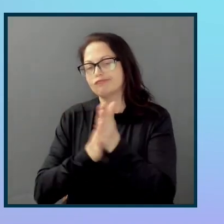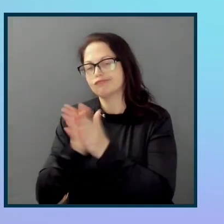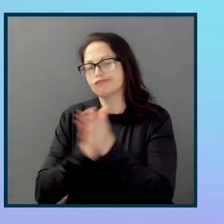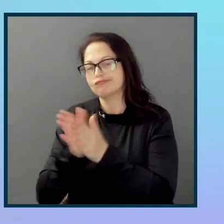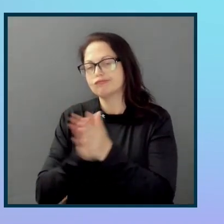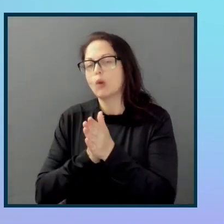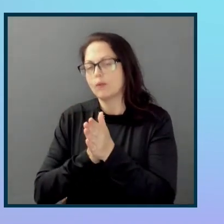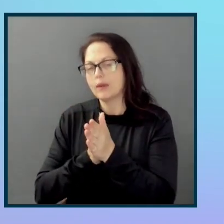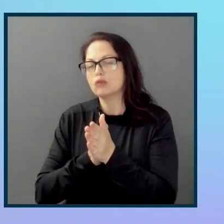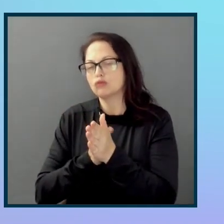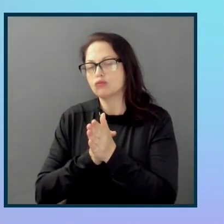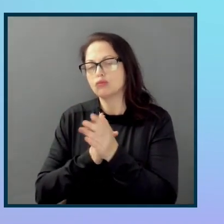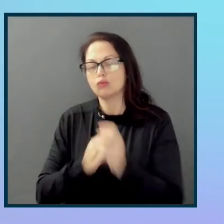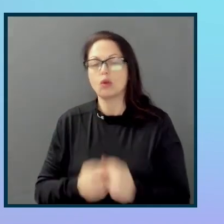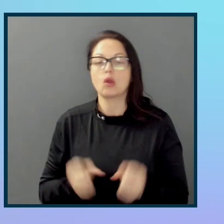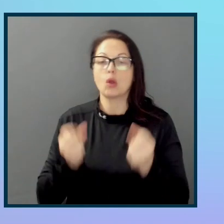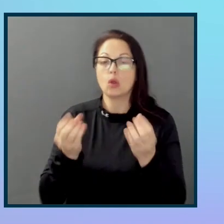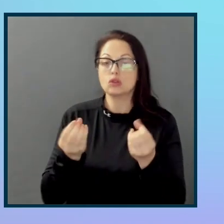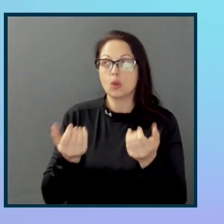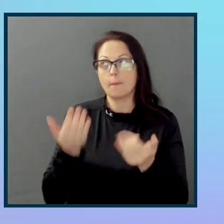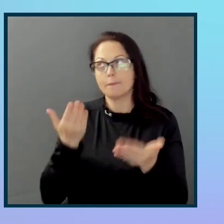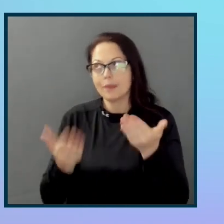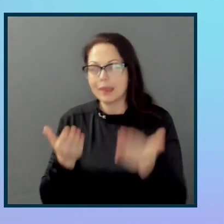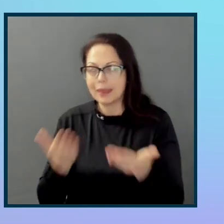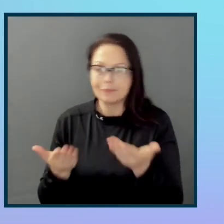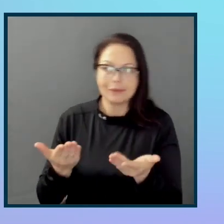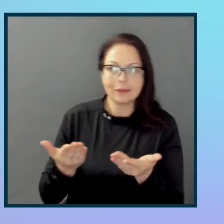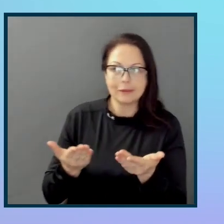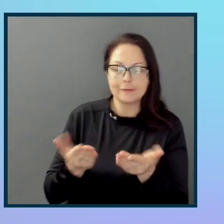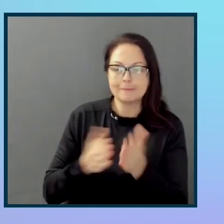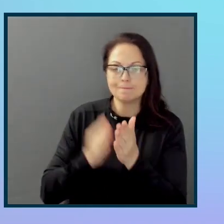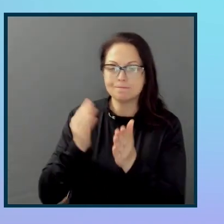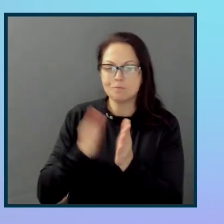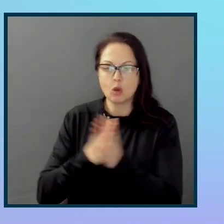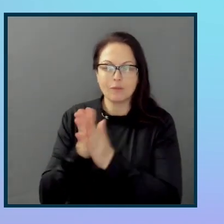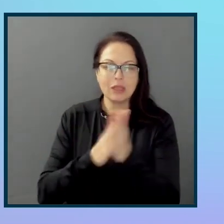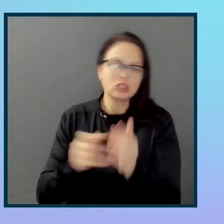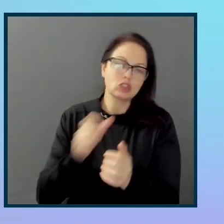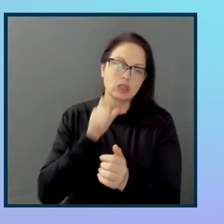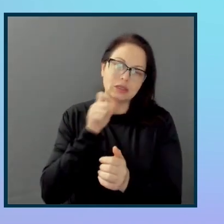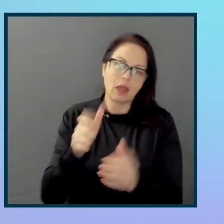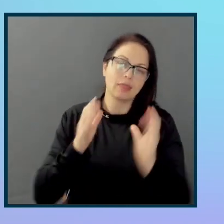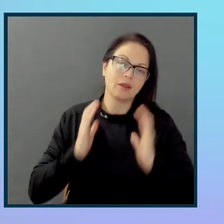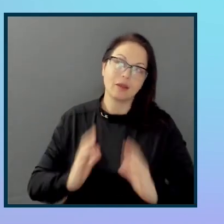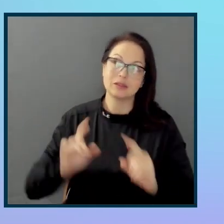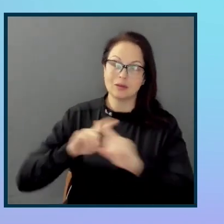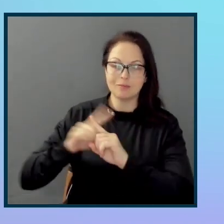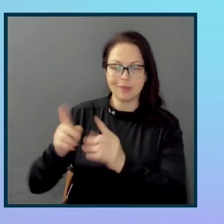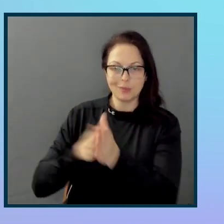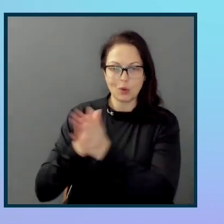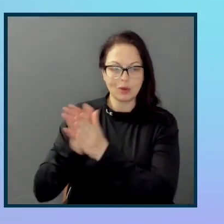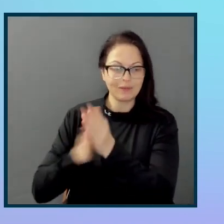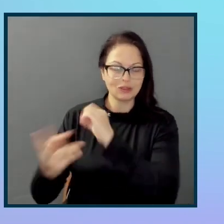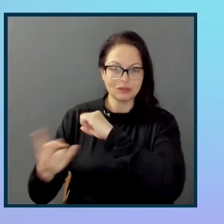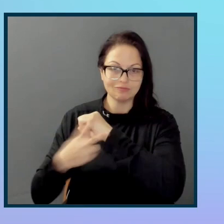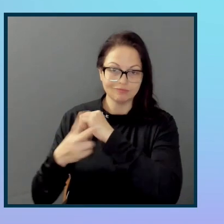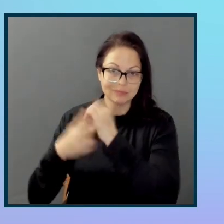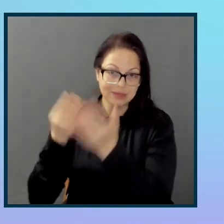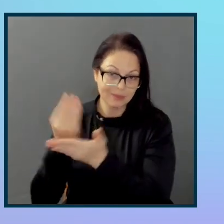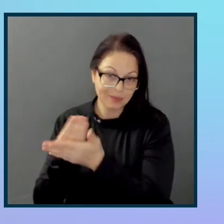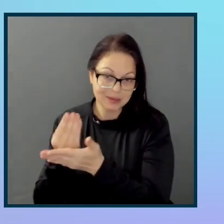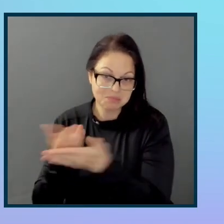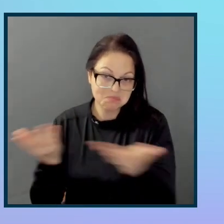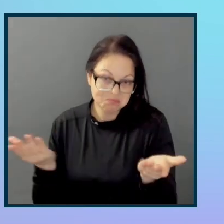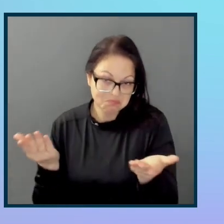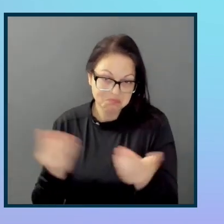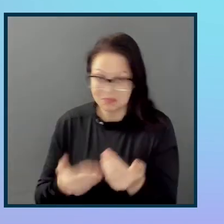isn't enough, then telling them that they can cut costs on their internal engineering is a good way to go, too. I've kind